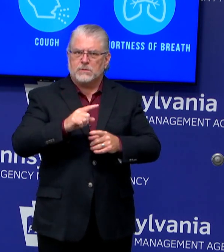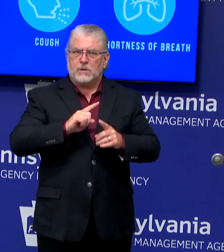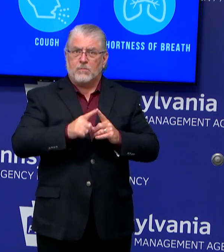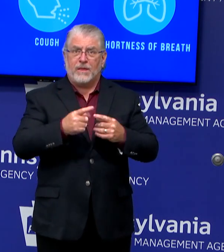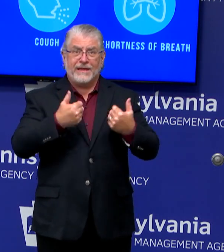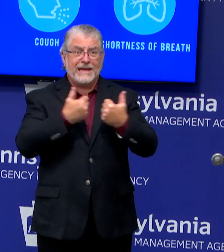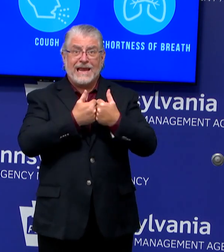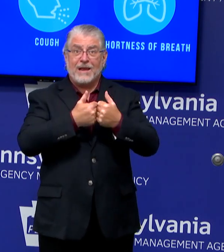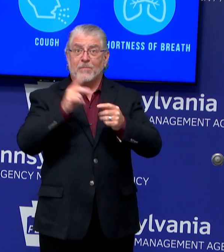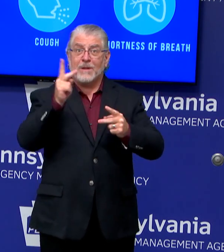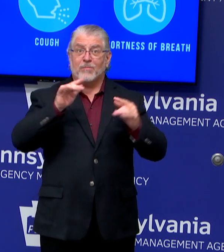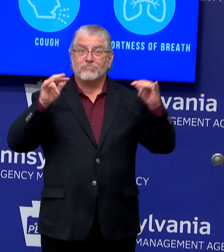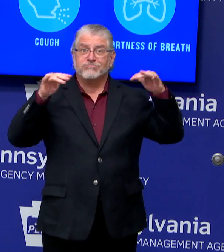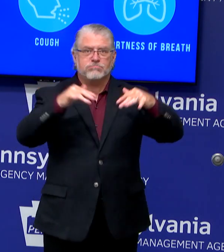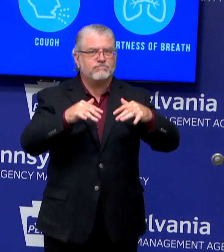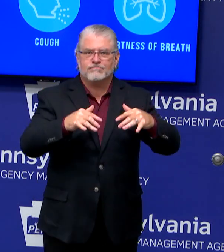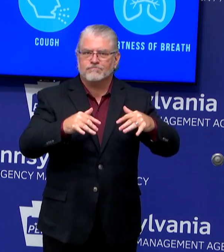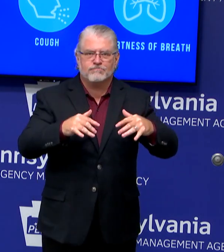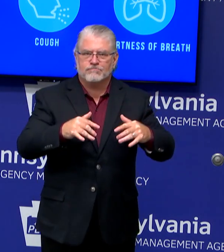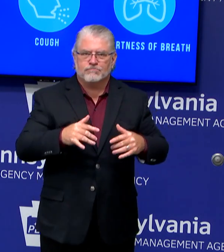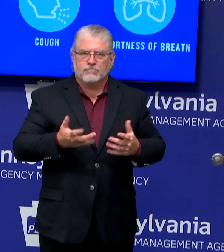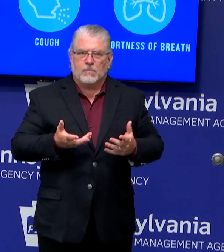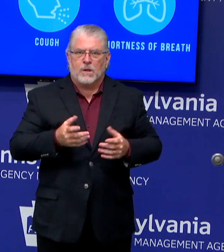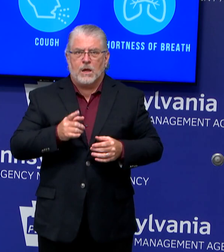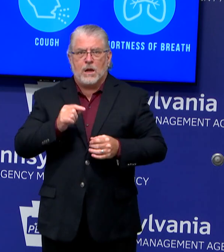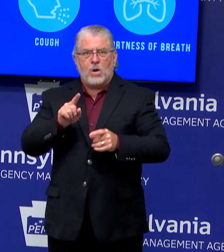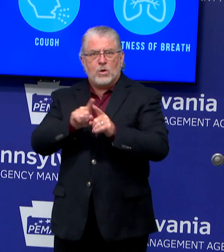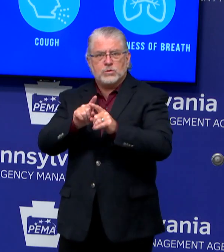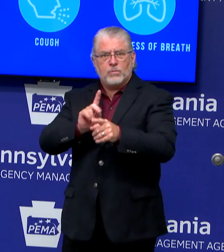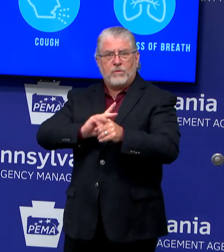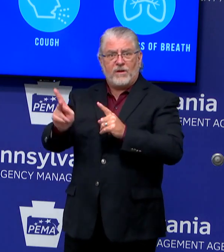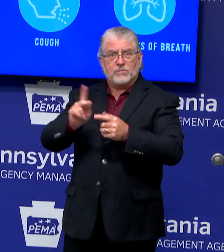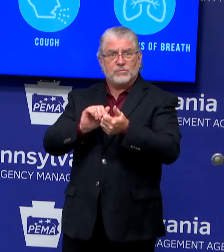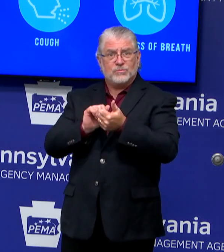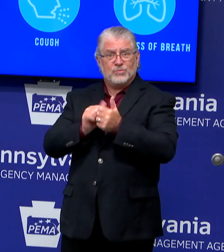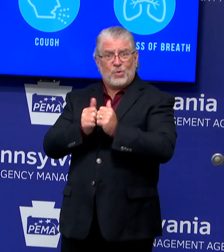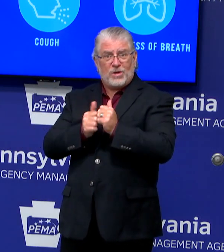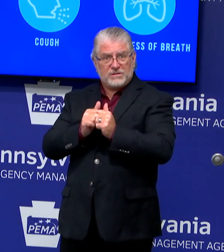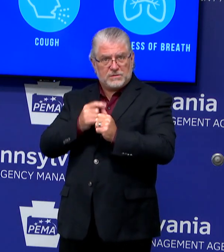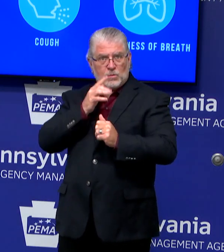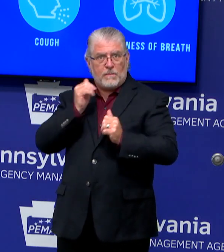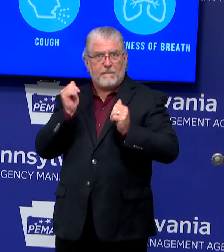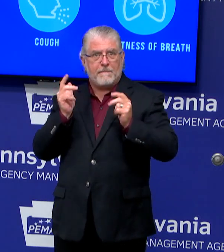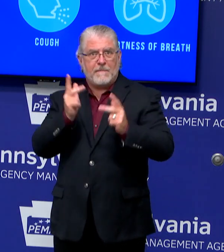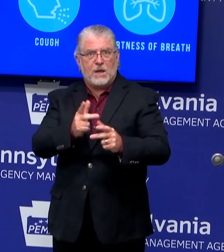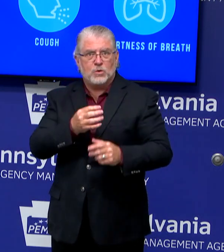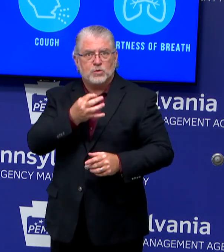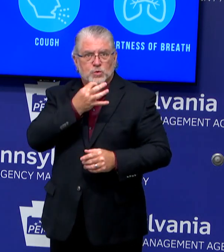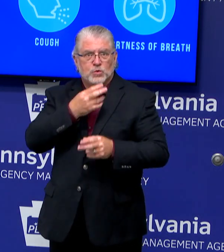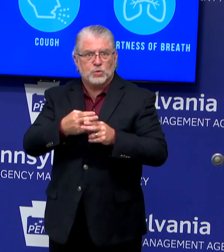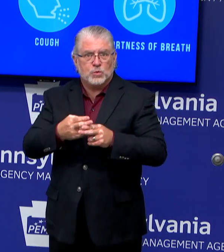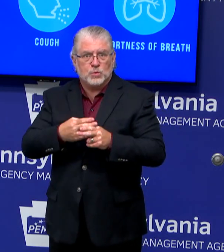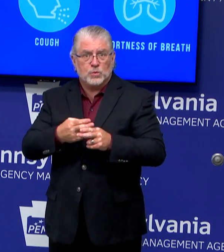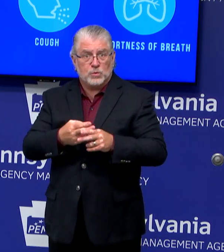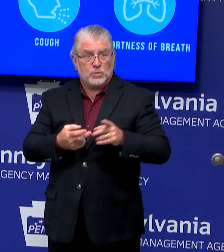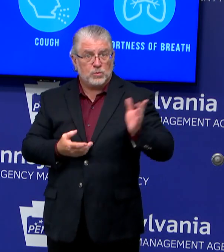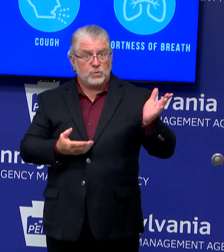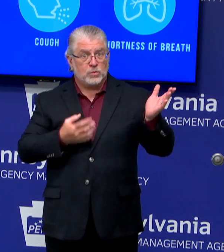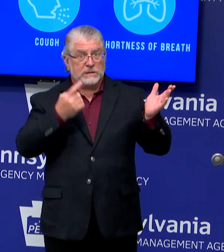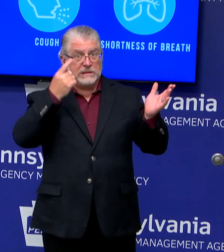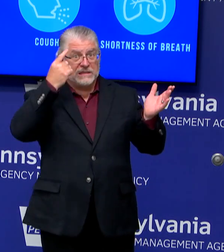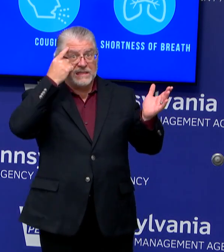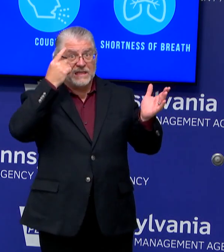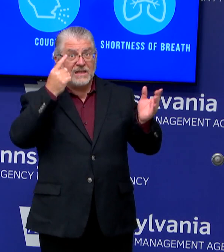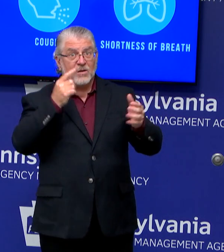that line, and then with pro sports potentially returning here in the near future, do you also see a future of pro sports without fans in attendance? It depends.